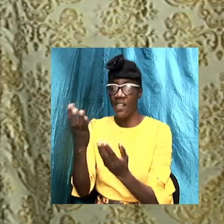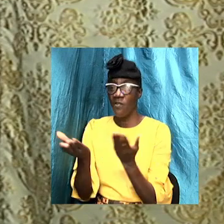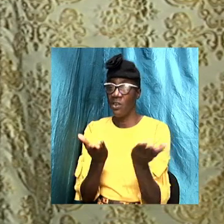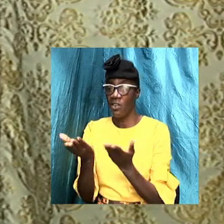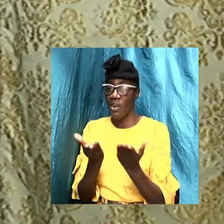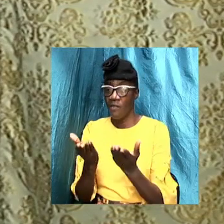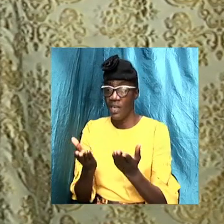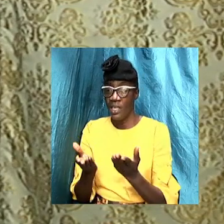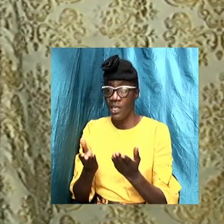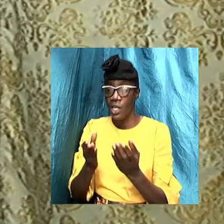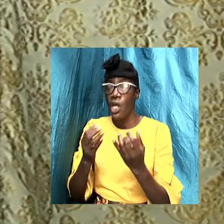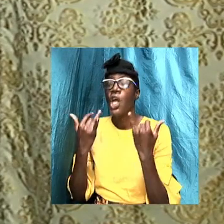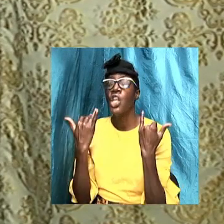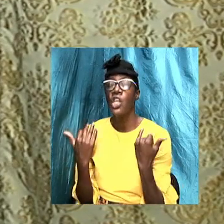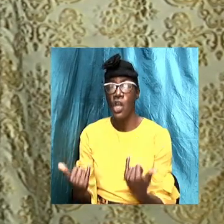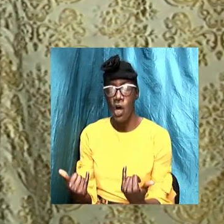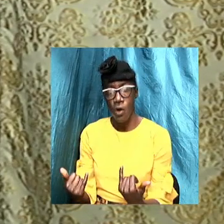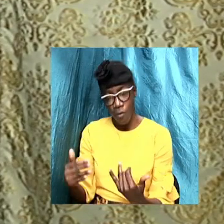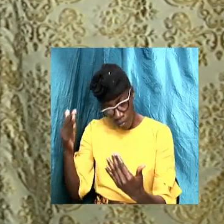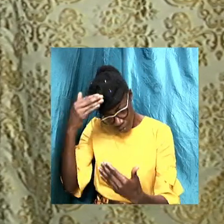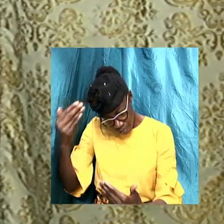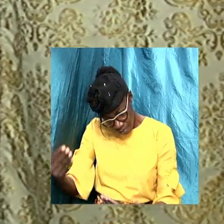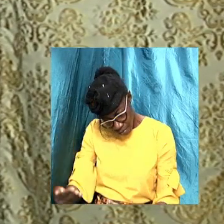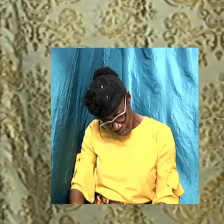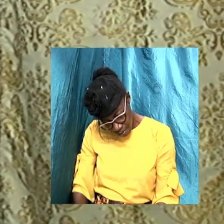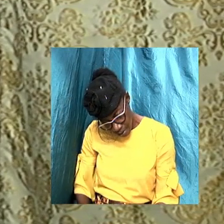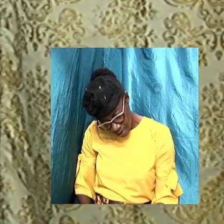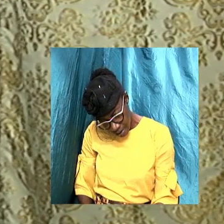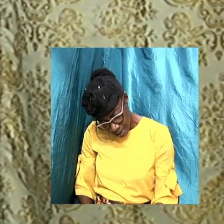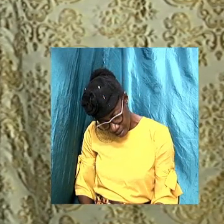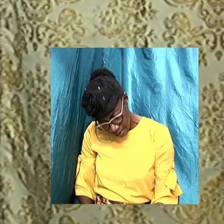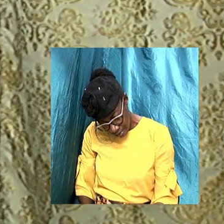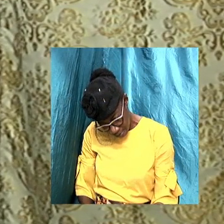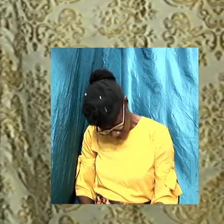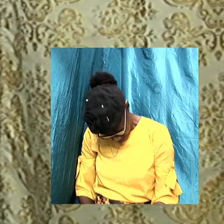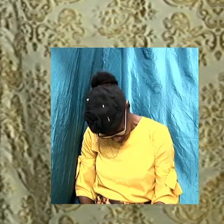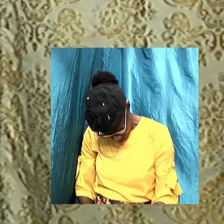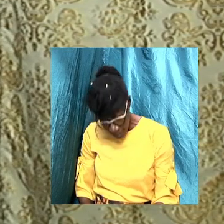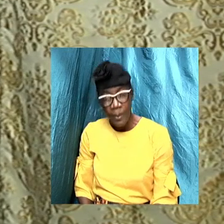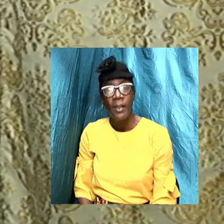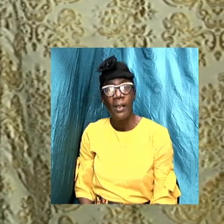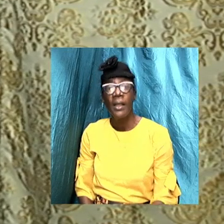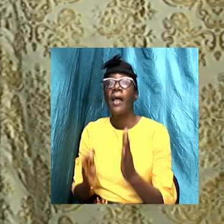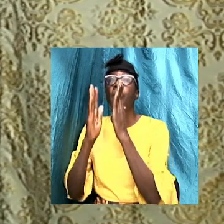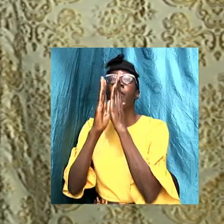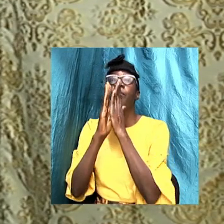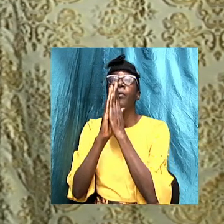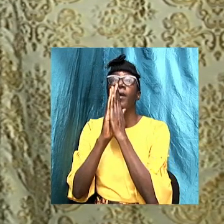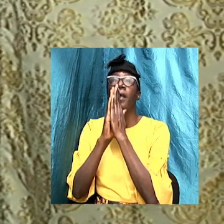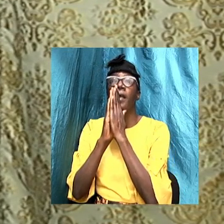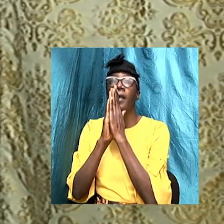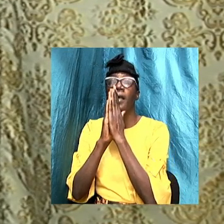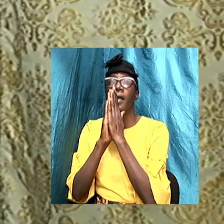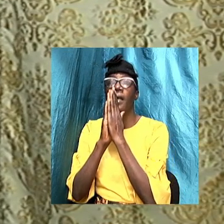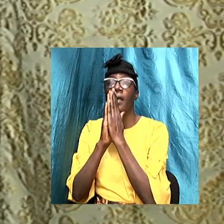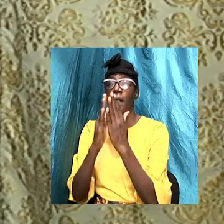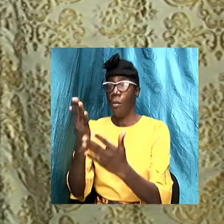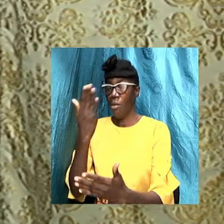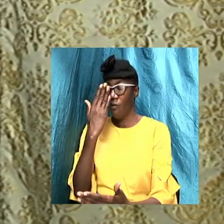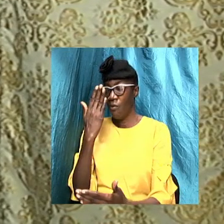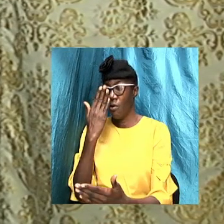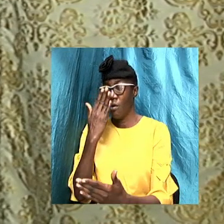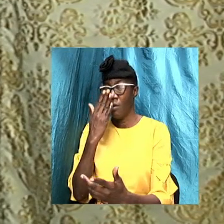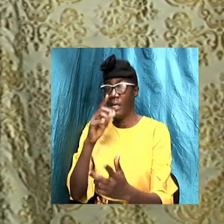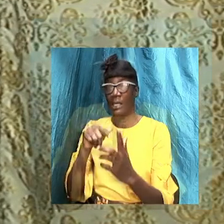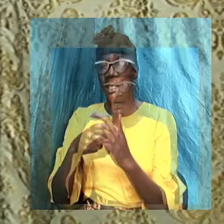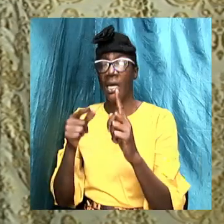the Lord. Let us just bow our heads as we pray, you know, before we get into the